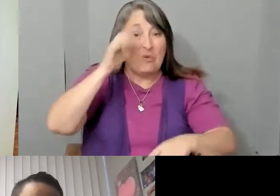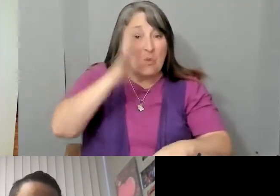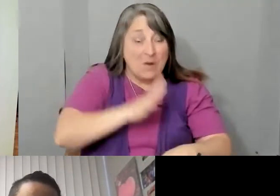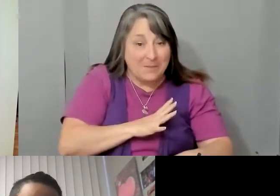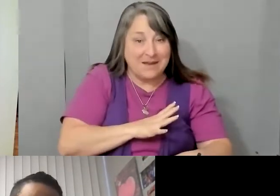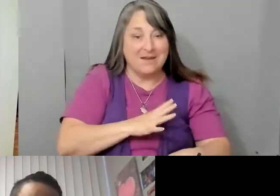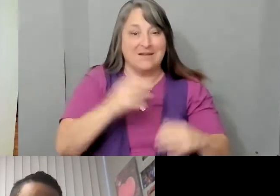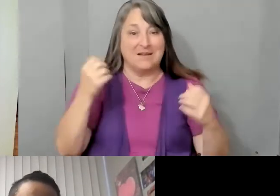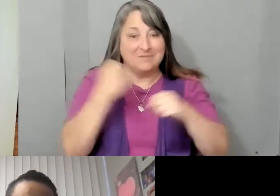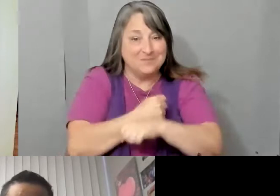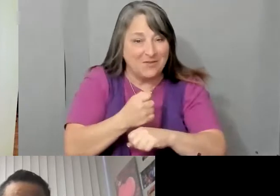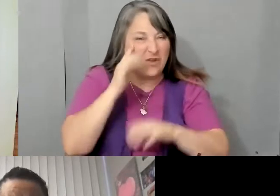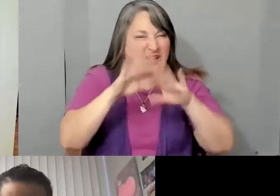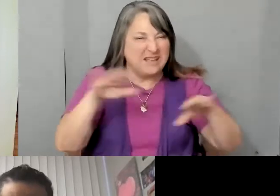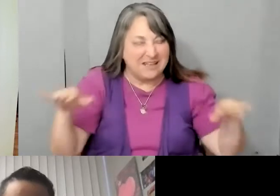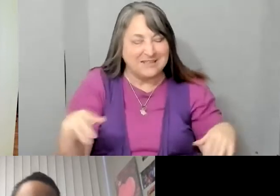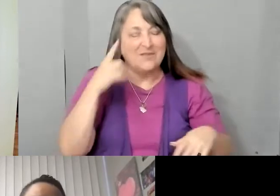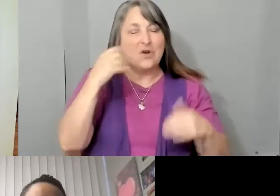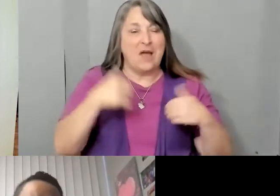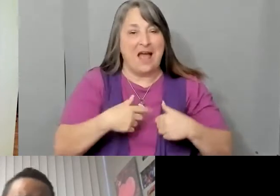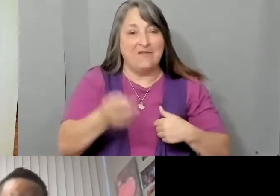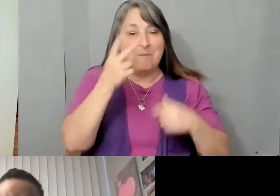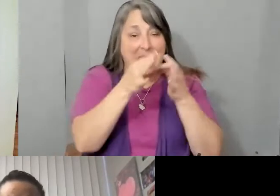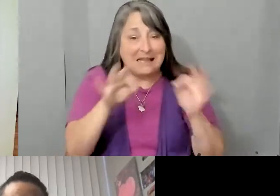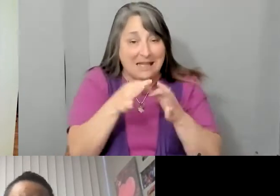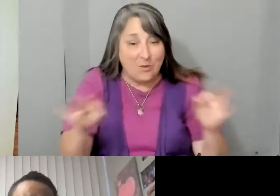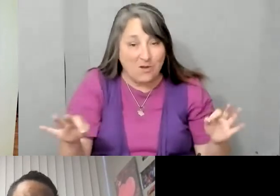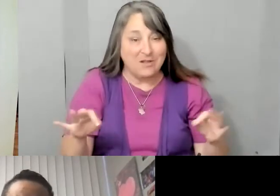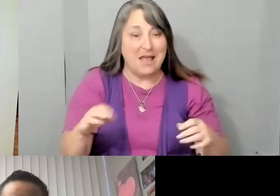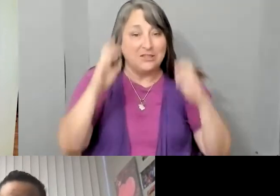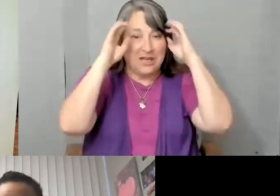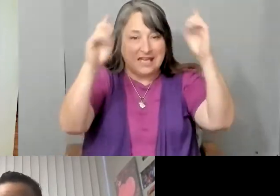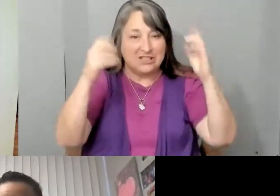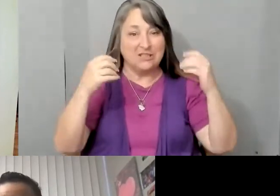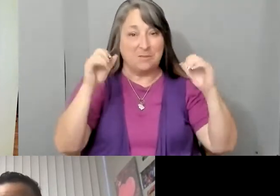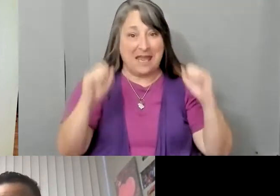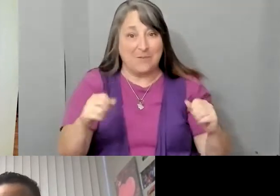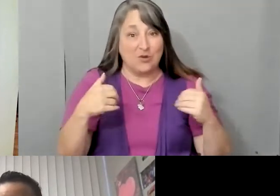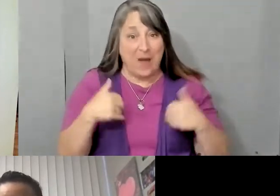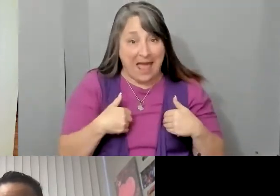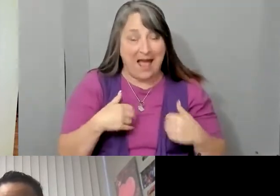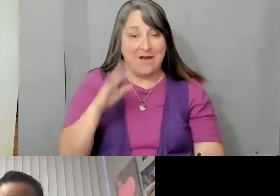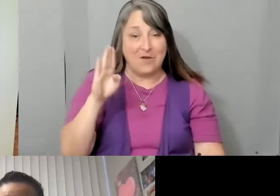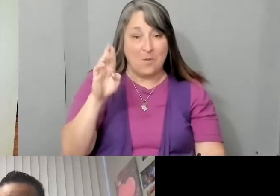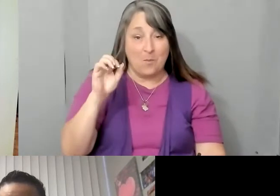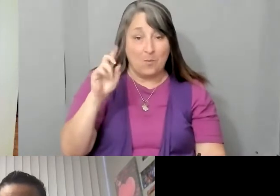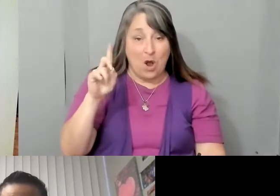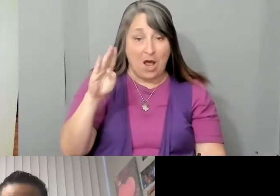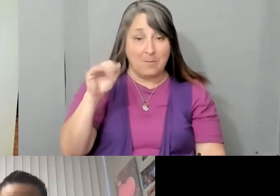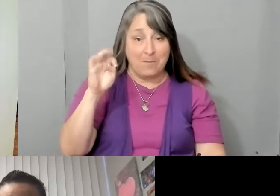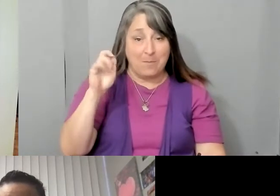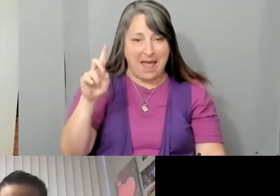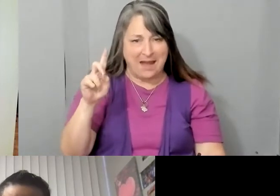education, for them to have access to broadband. And it's such a, it's such a powerful thing that we can do.